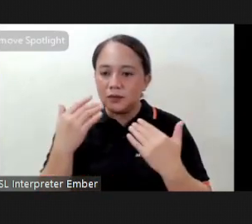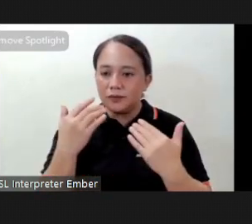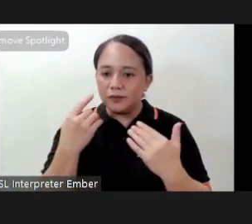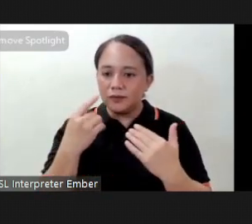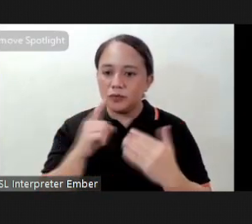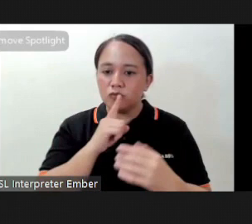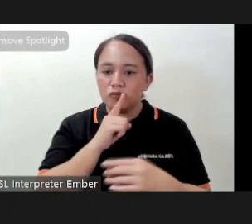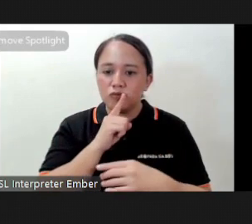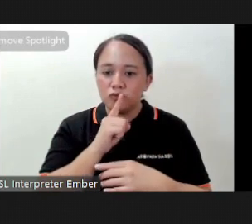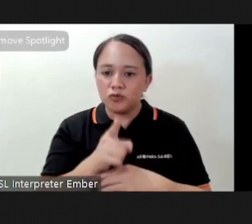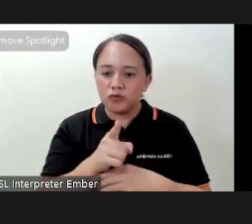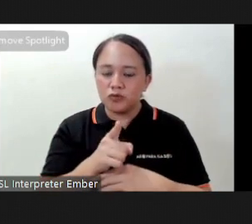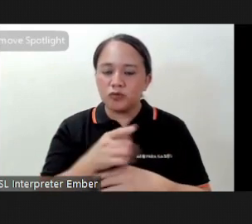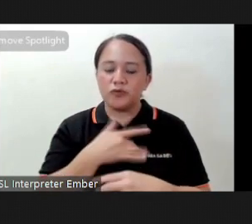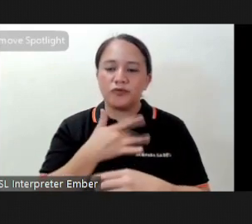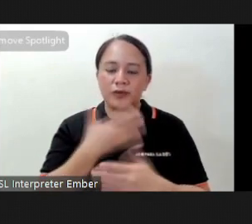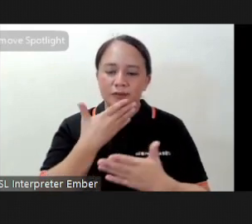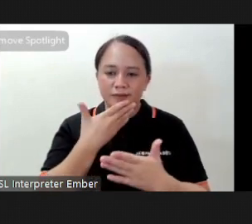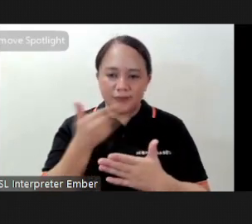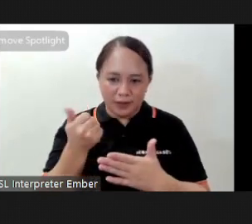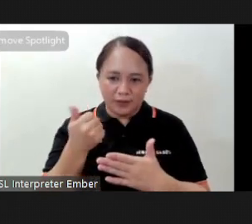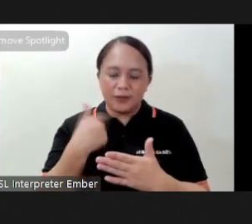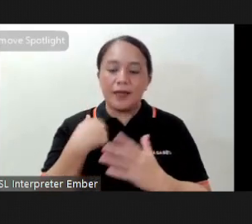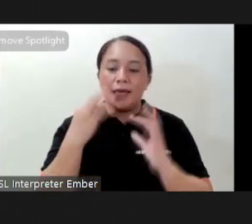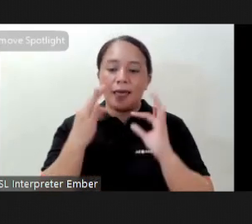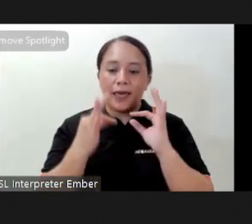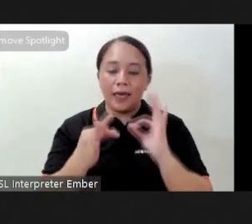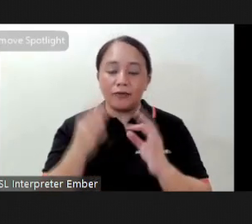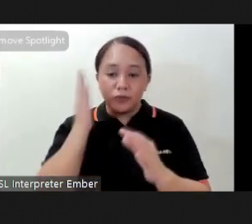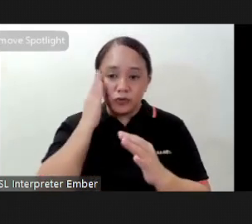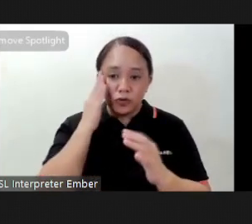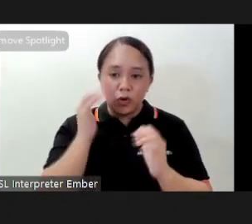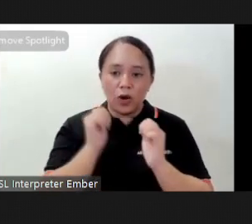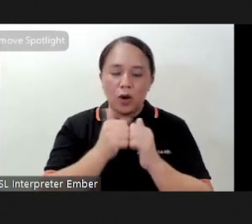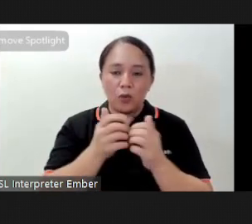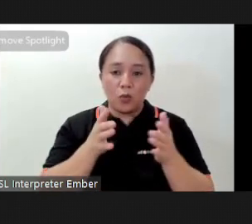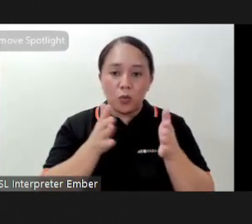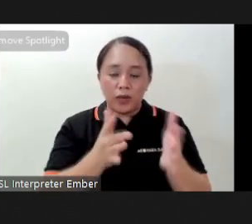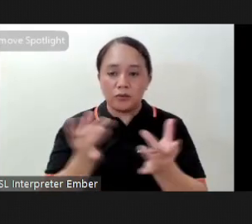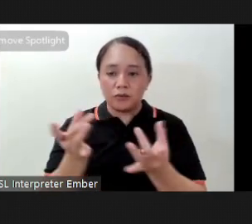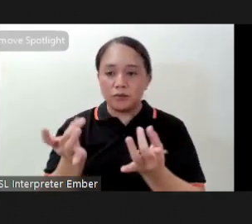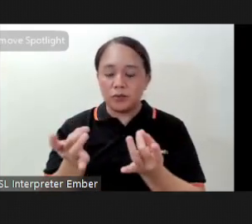really feel better when you finally figure out a way to meditate in your